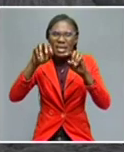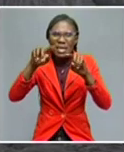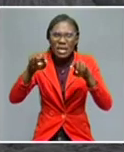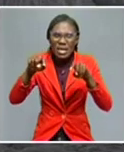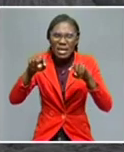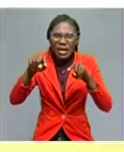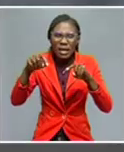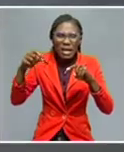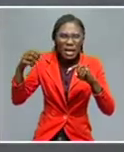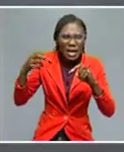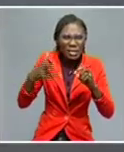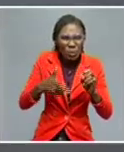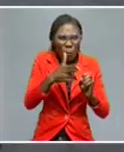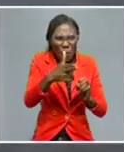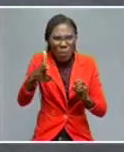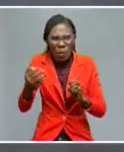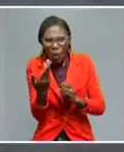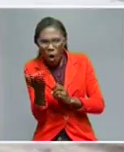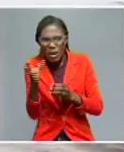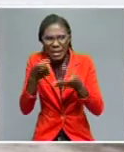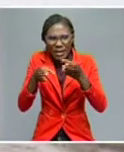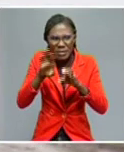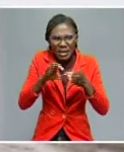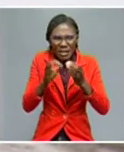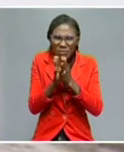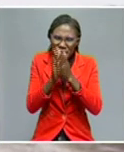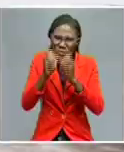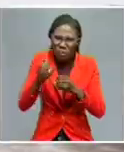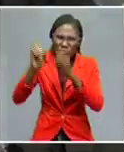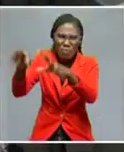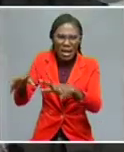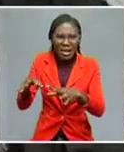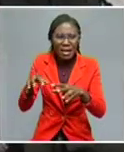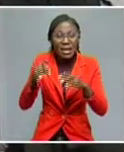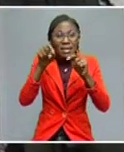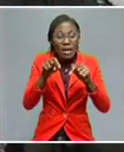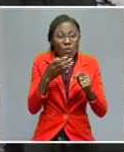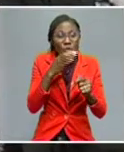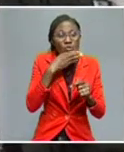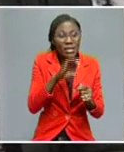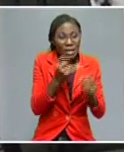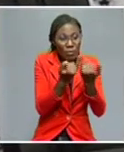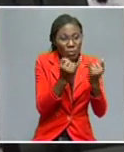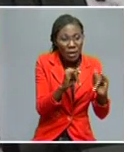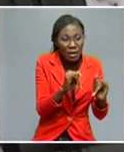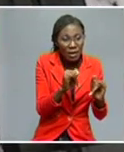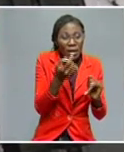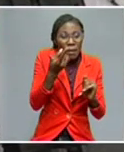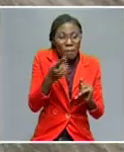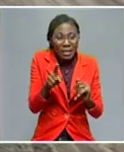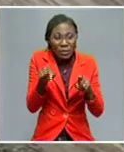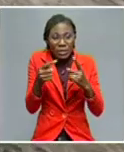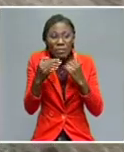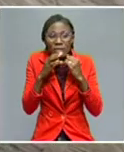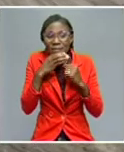But Russia should guarantee the independence and zero integrity of Ukraine. But more importantly for Russia,